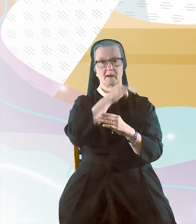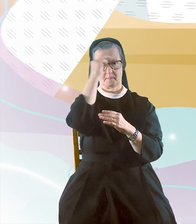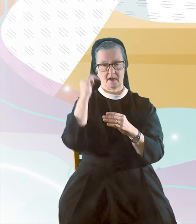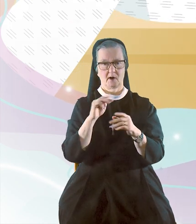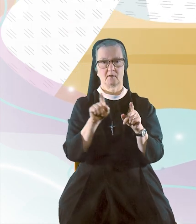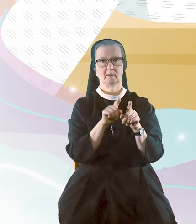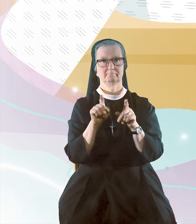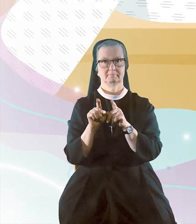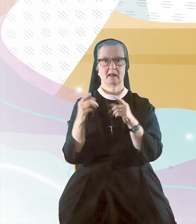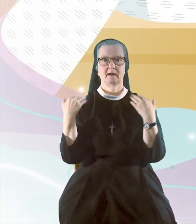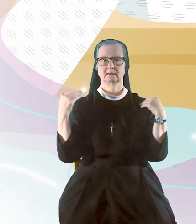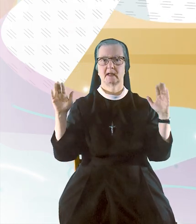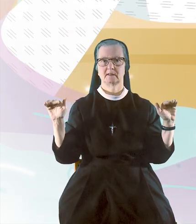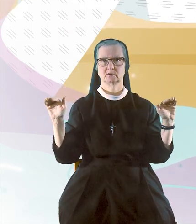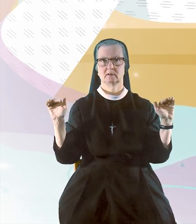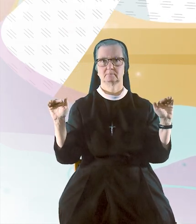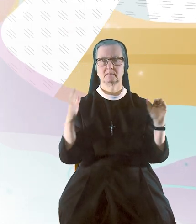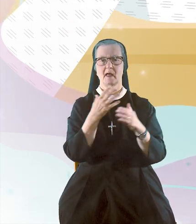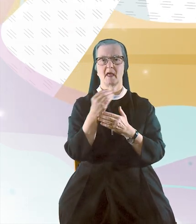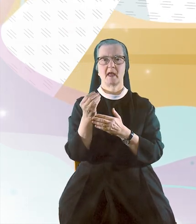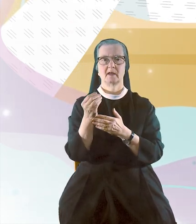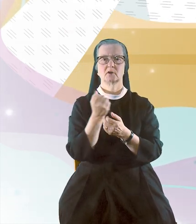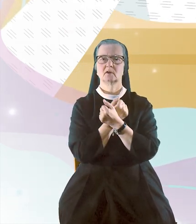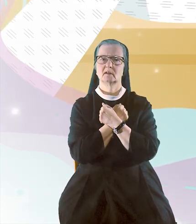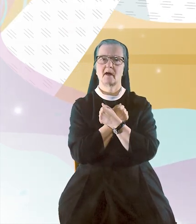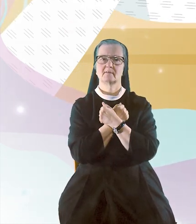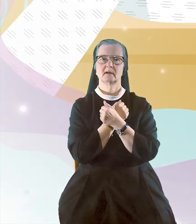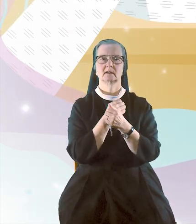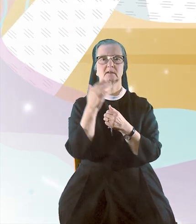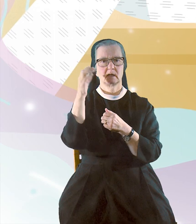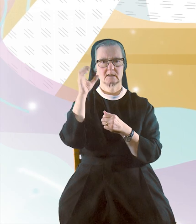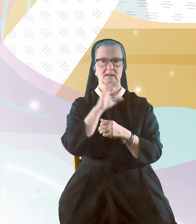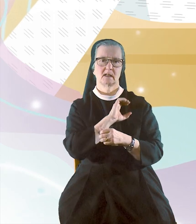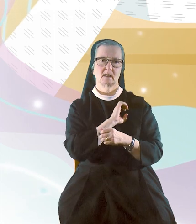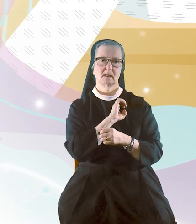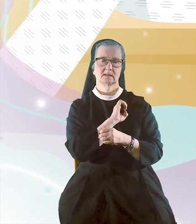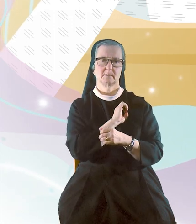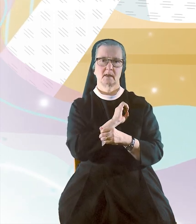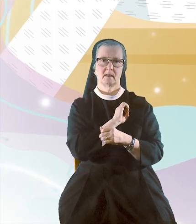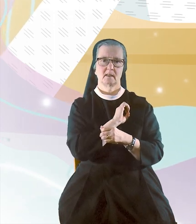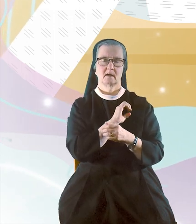Mary like the great angel Gabriel and her loving cousin Elizabeth.